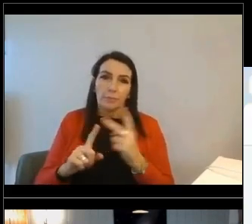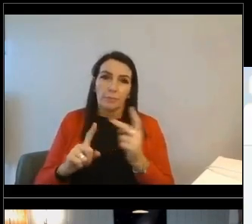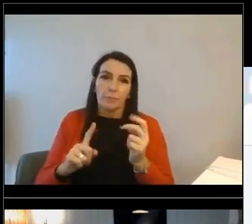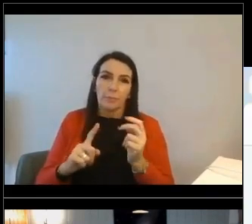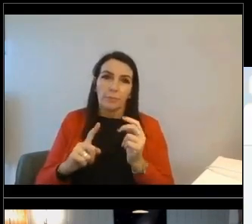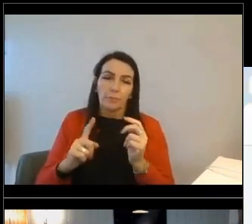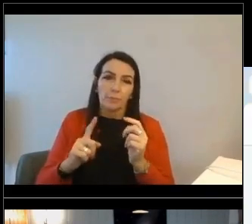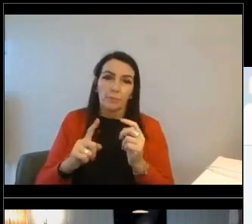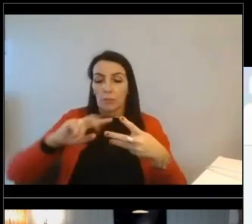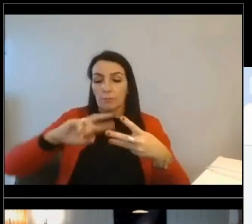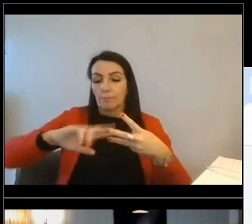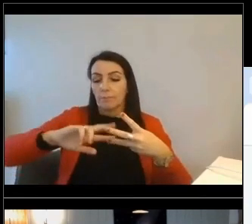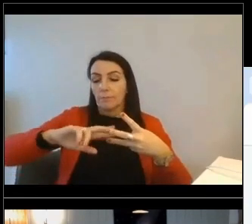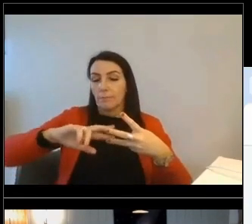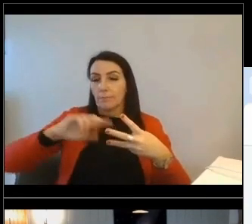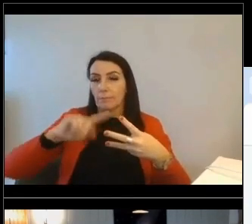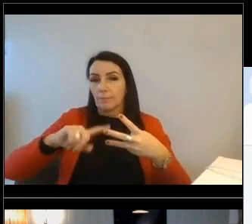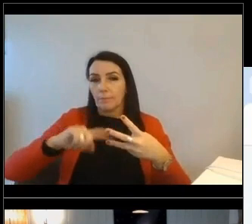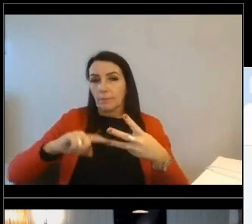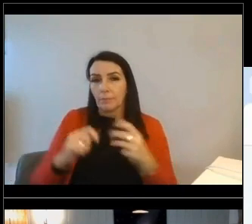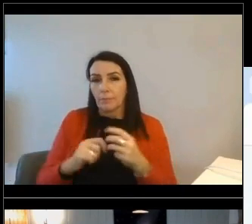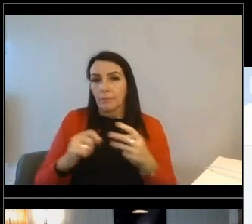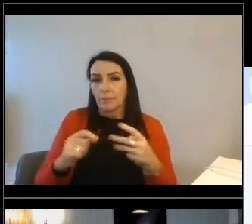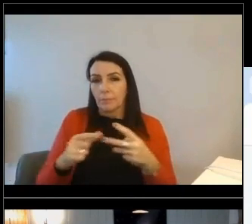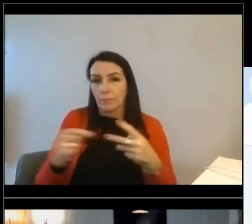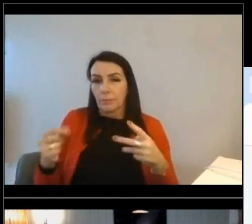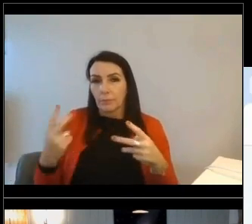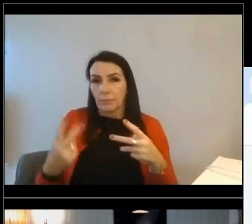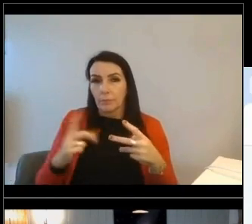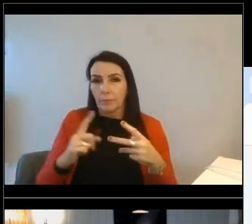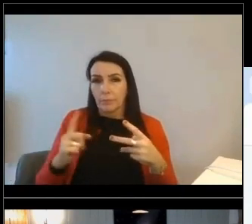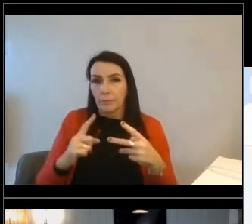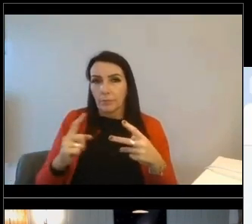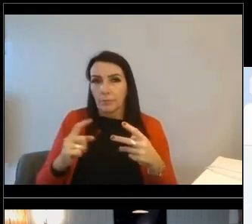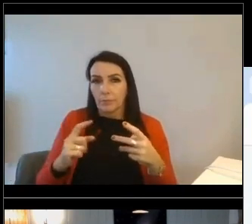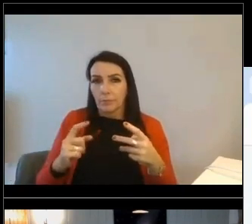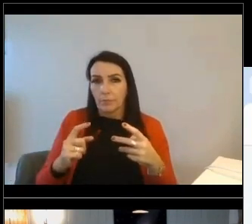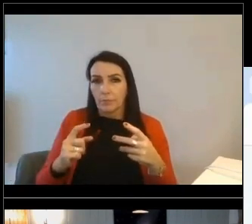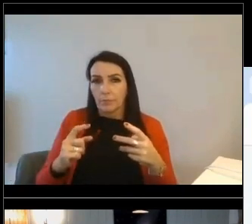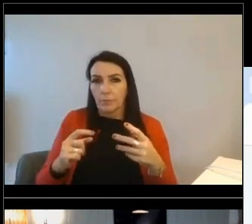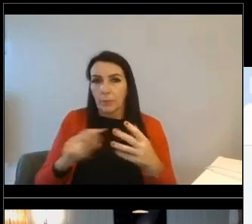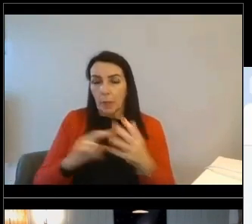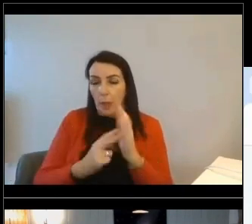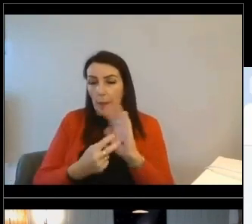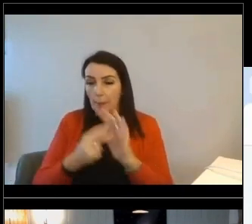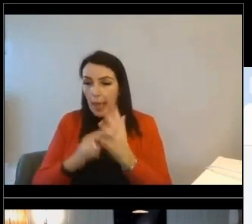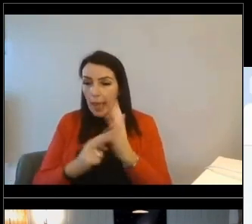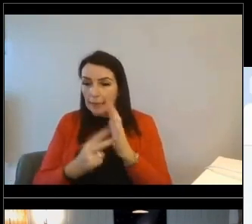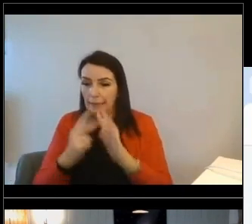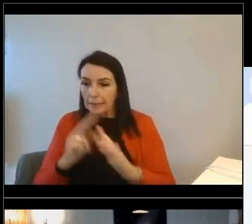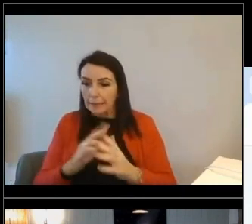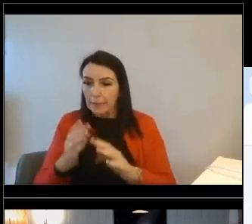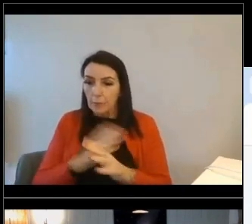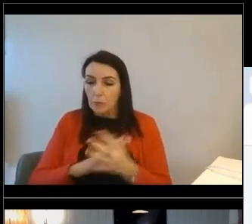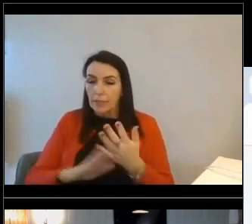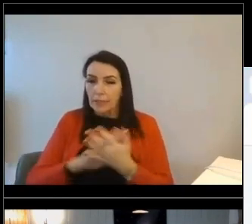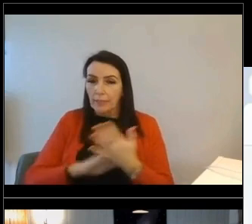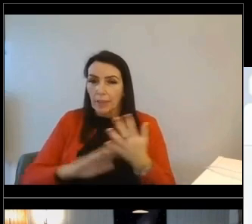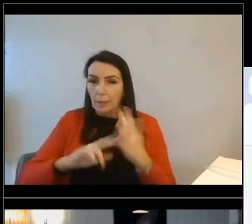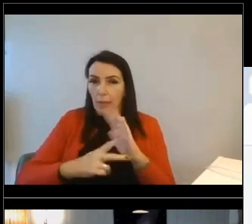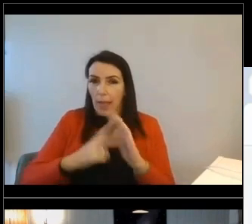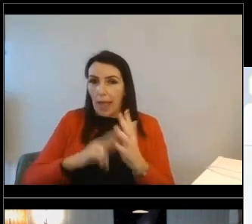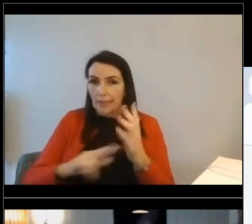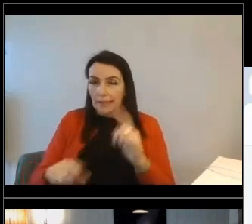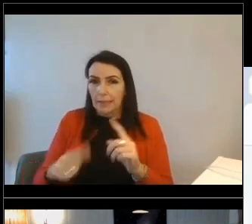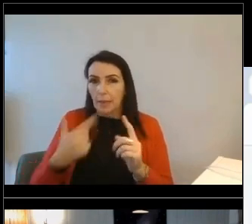at option two or three. So option two is a set of predefined plans and the predefined plans give